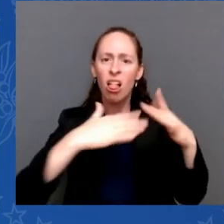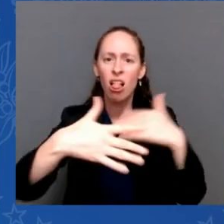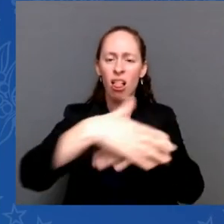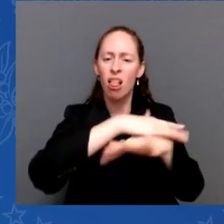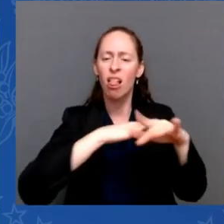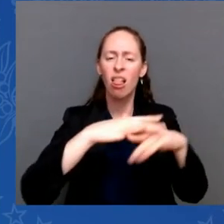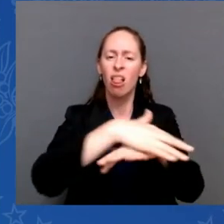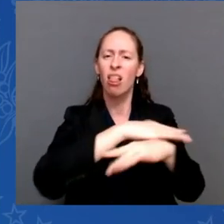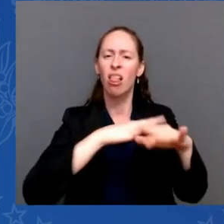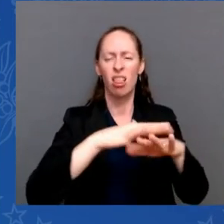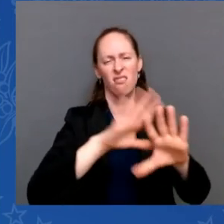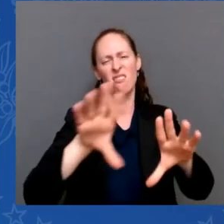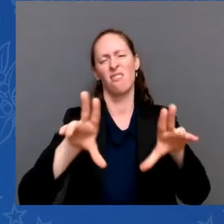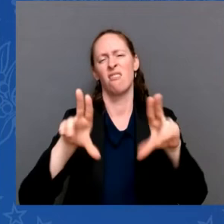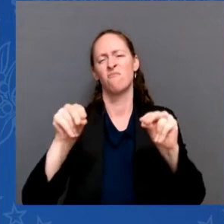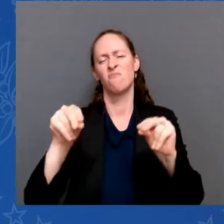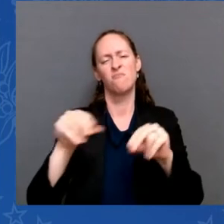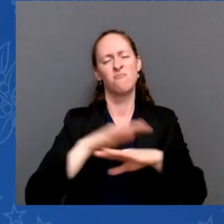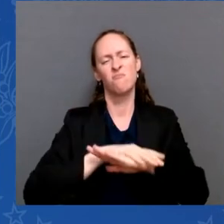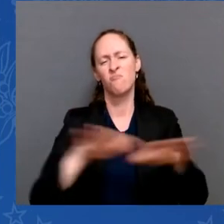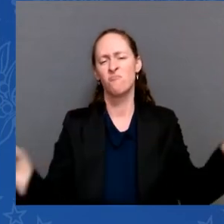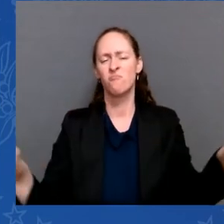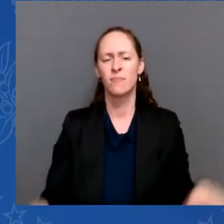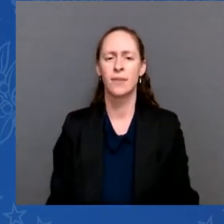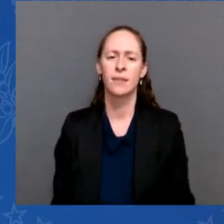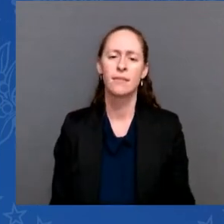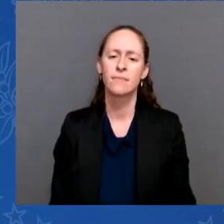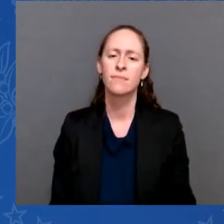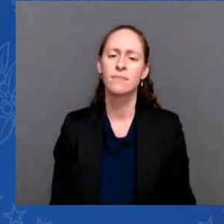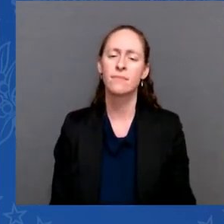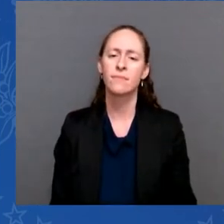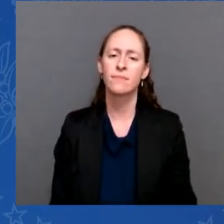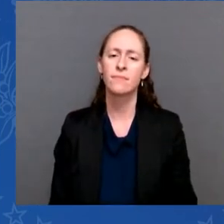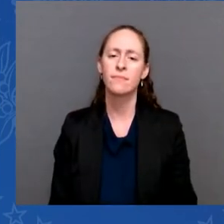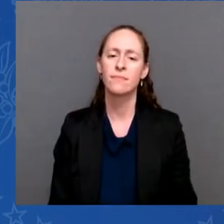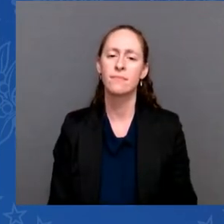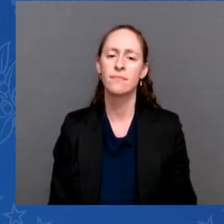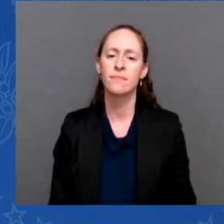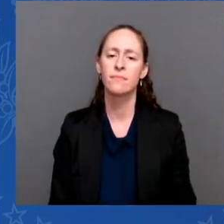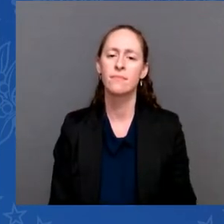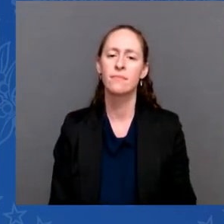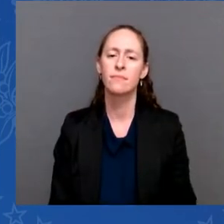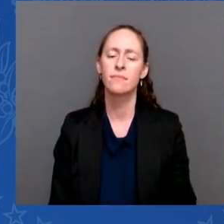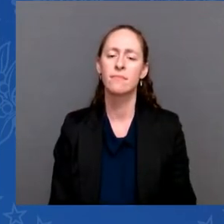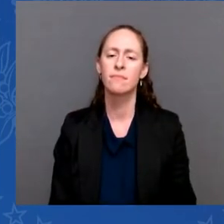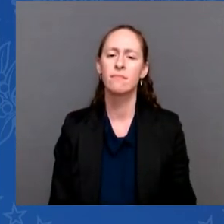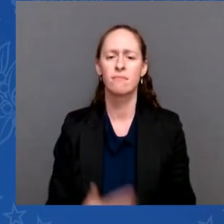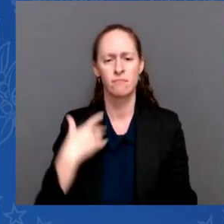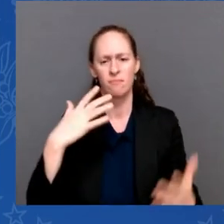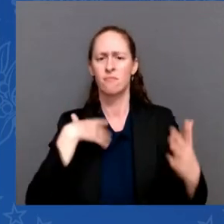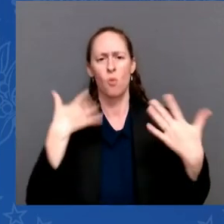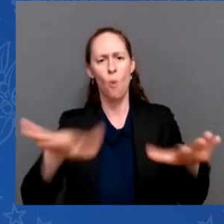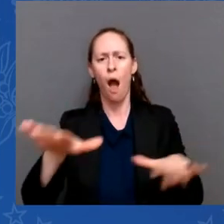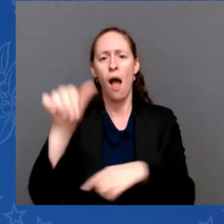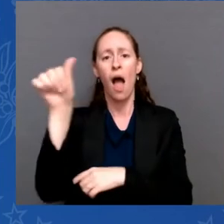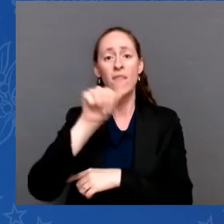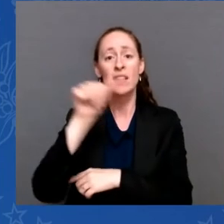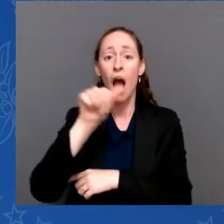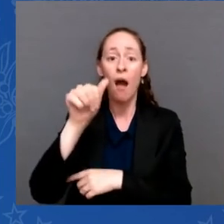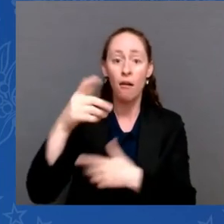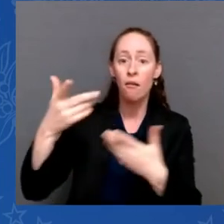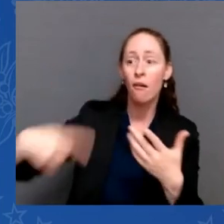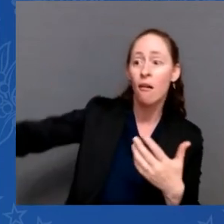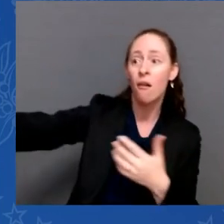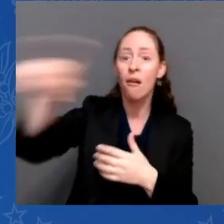it can't be a launching pad against the United States. We're going to see to it that won't happen. This operation is a clear demonstration that we will,